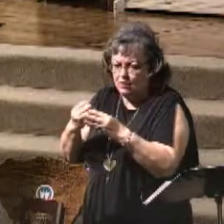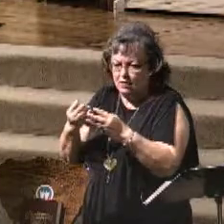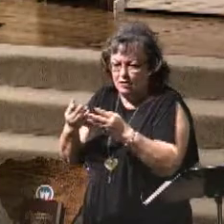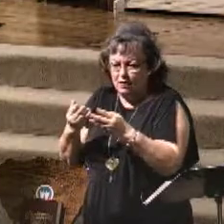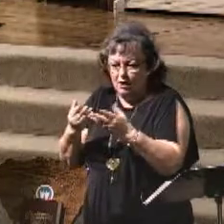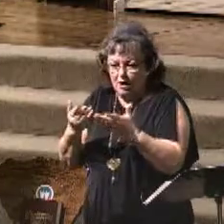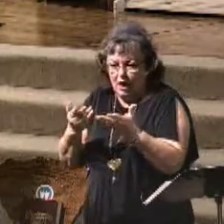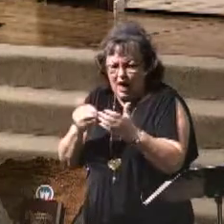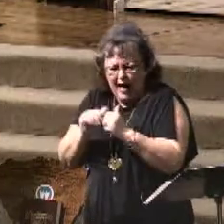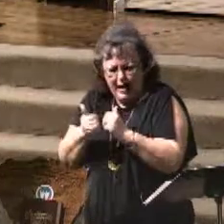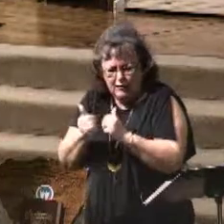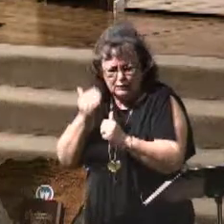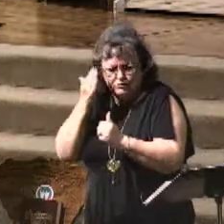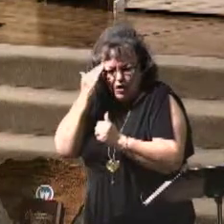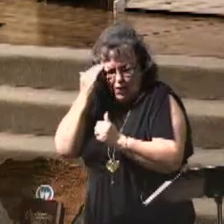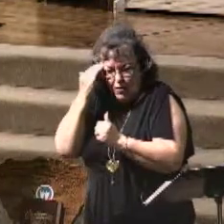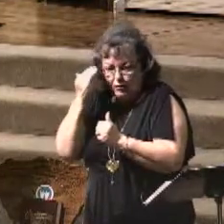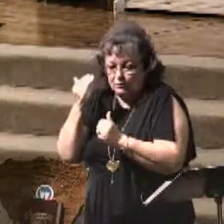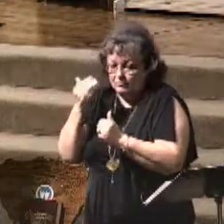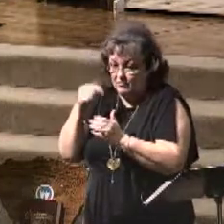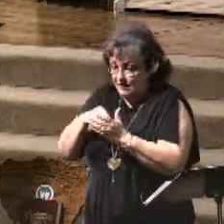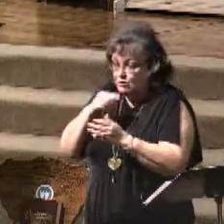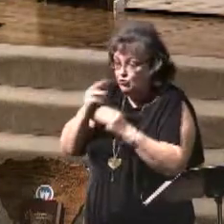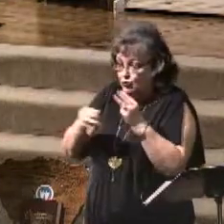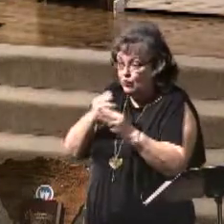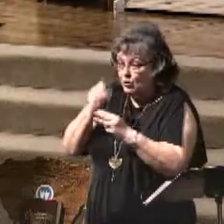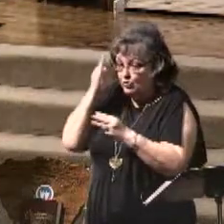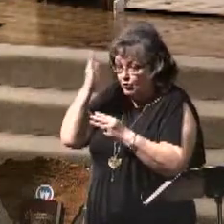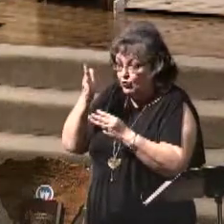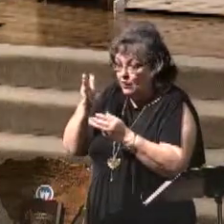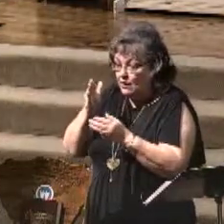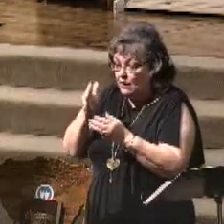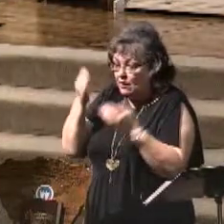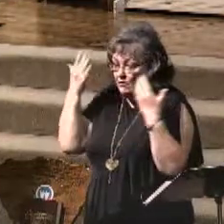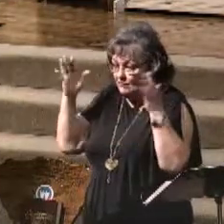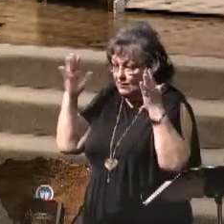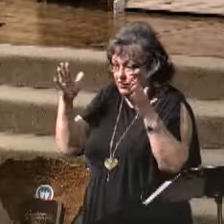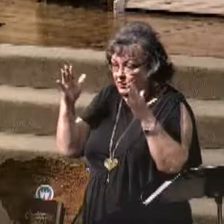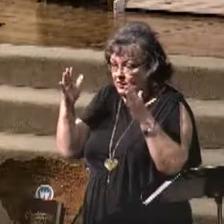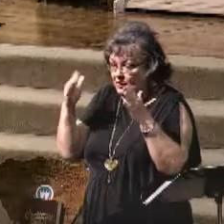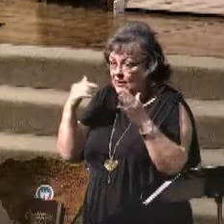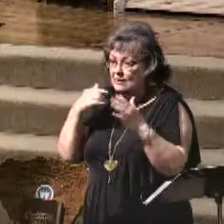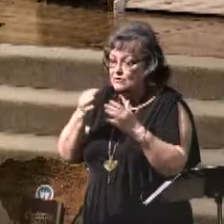to an end. It's not eternal, folks. It's winding down.